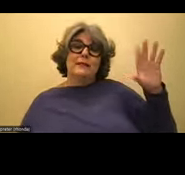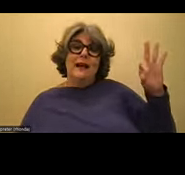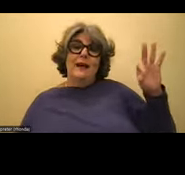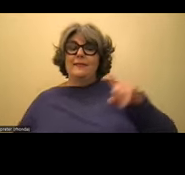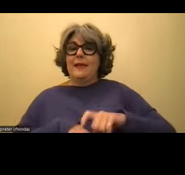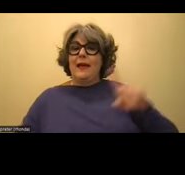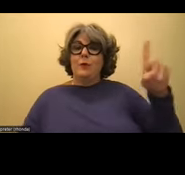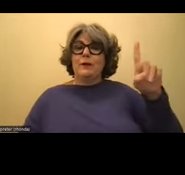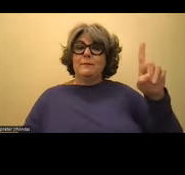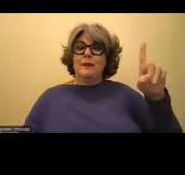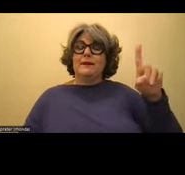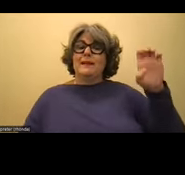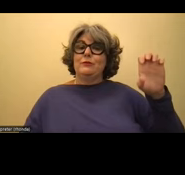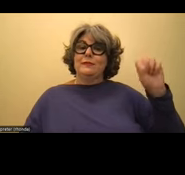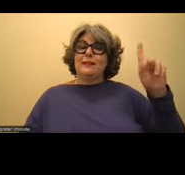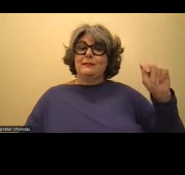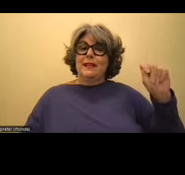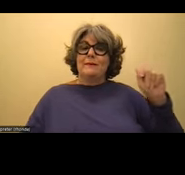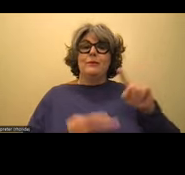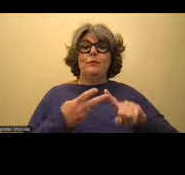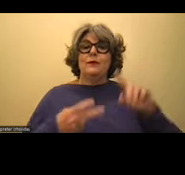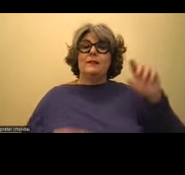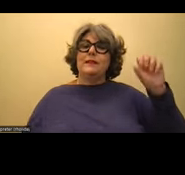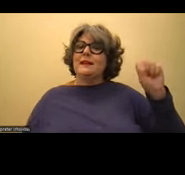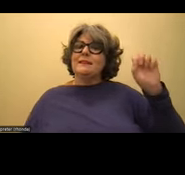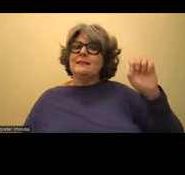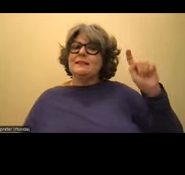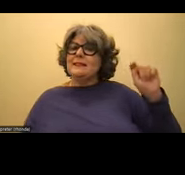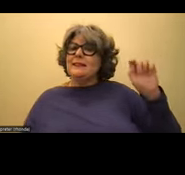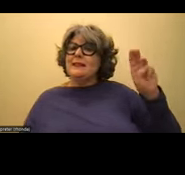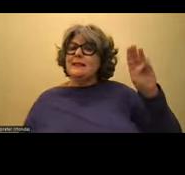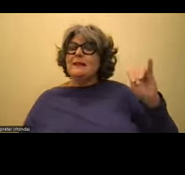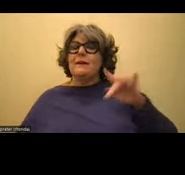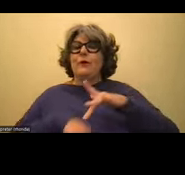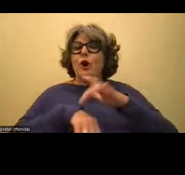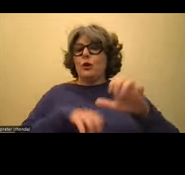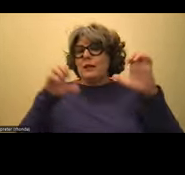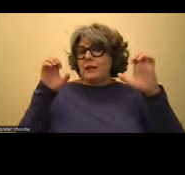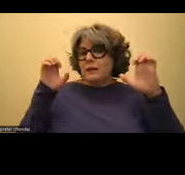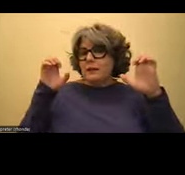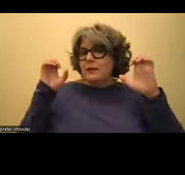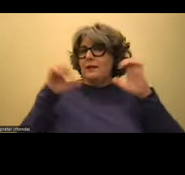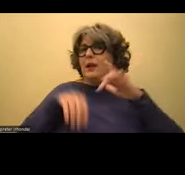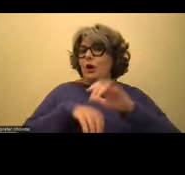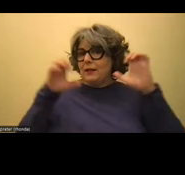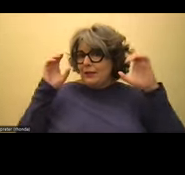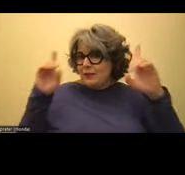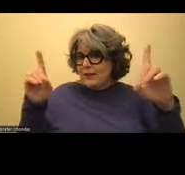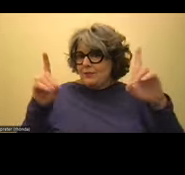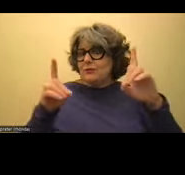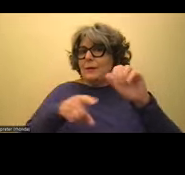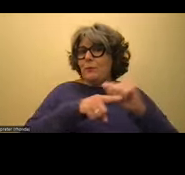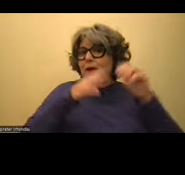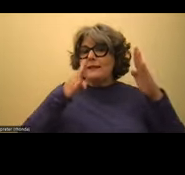Eastern, 10 a.m. Pacific with STEMI, which is for early education practitioners